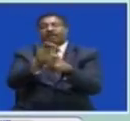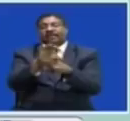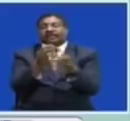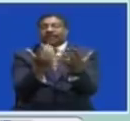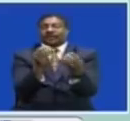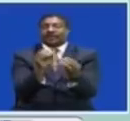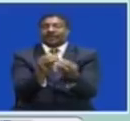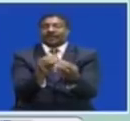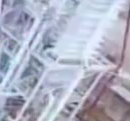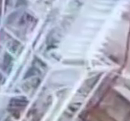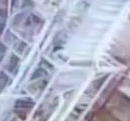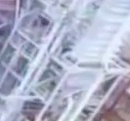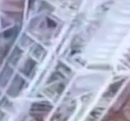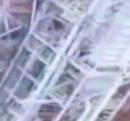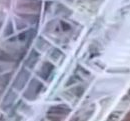details After this